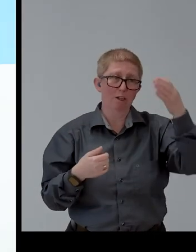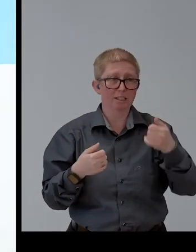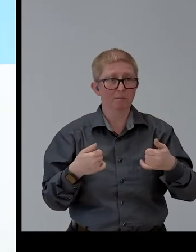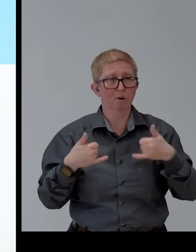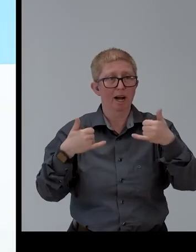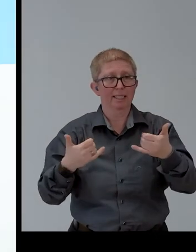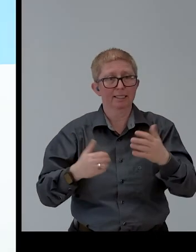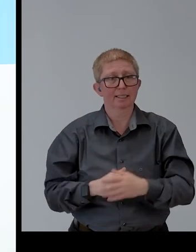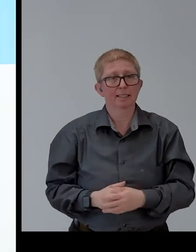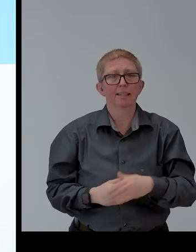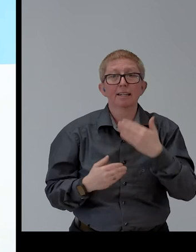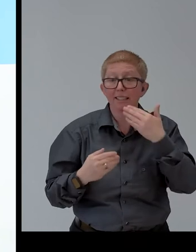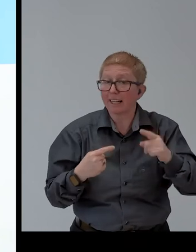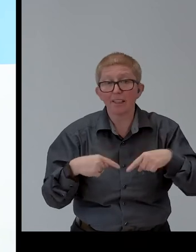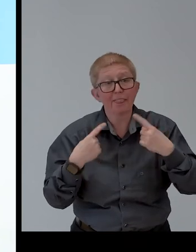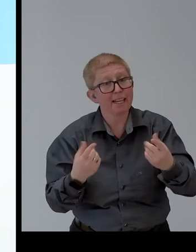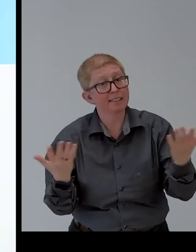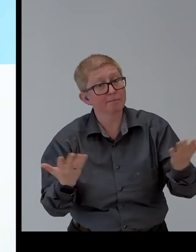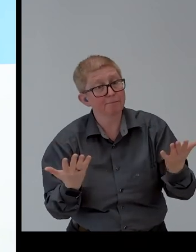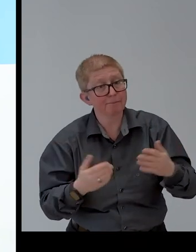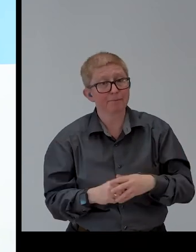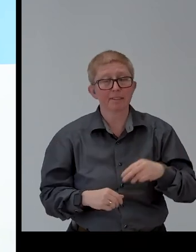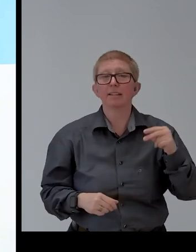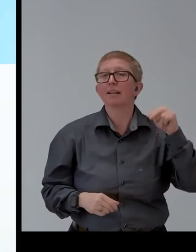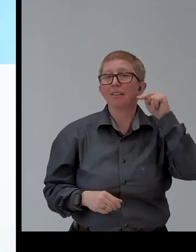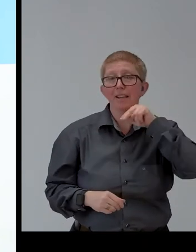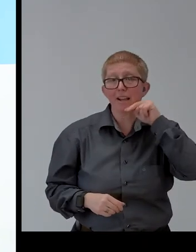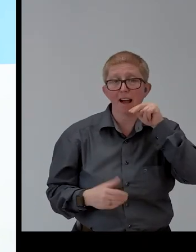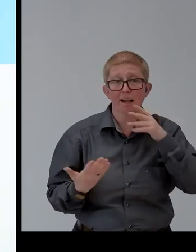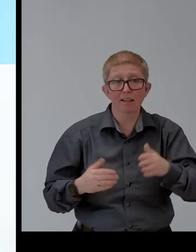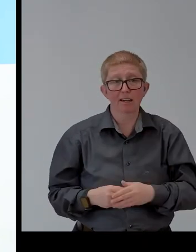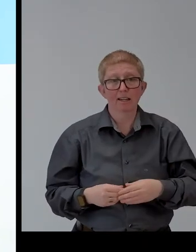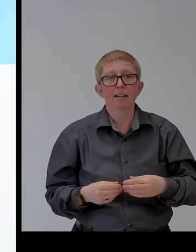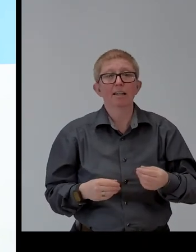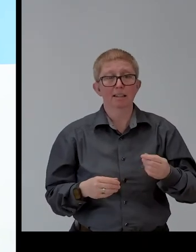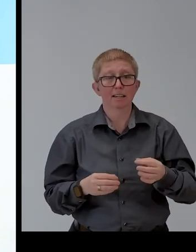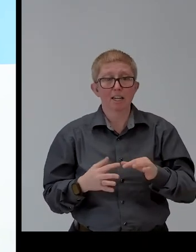much. And our next guest comes from Nigeria. It's a Special Needs Initiative for Growth.